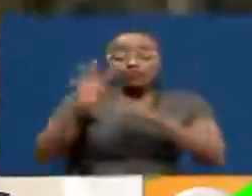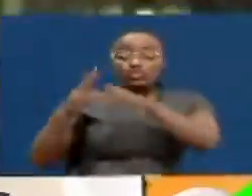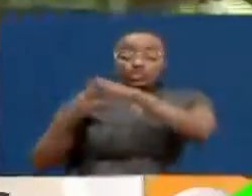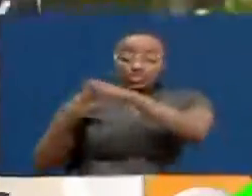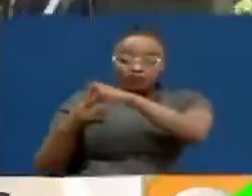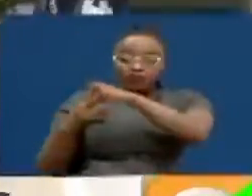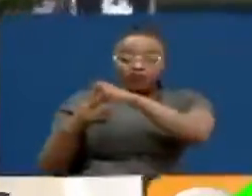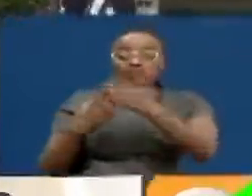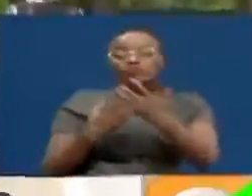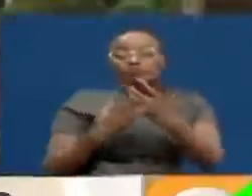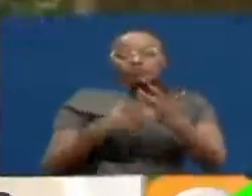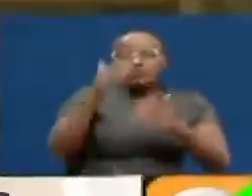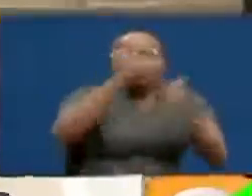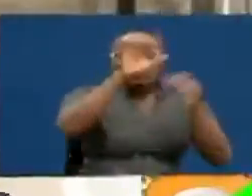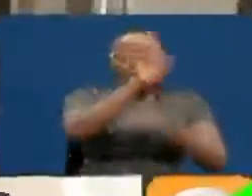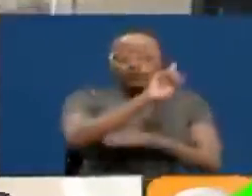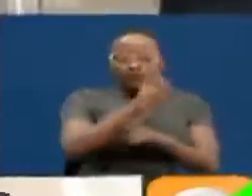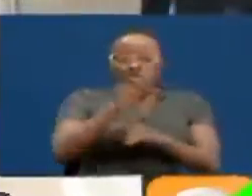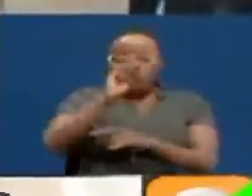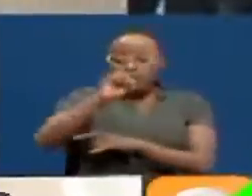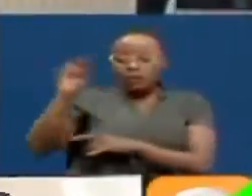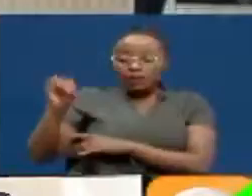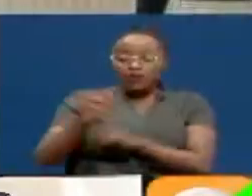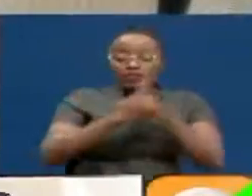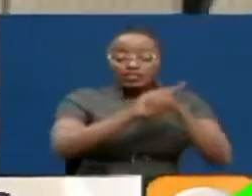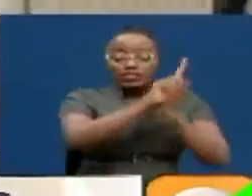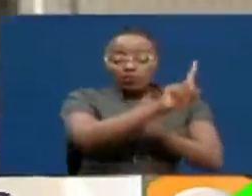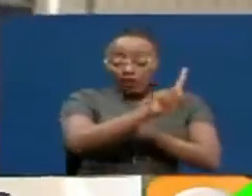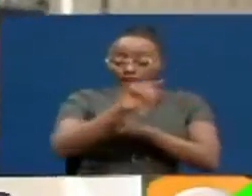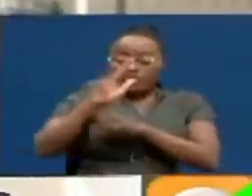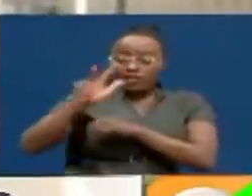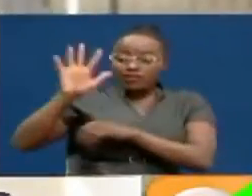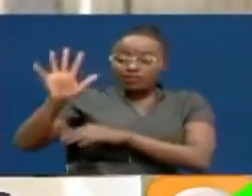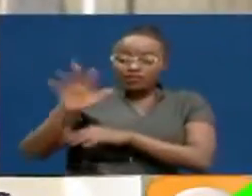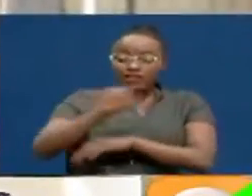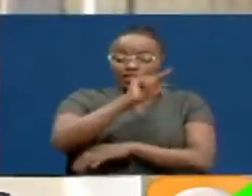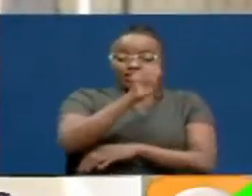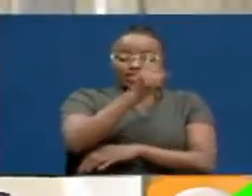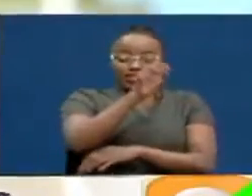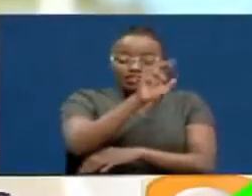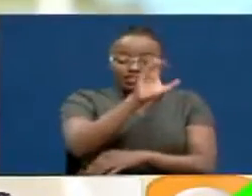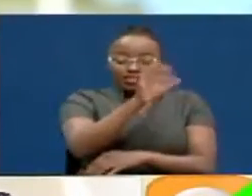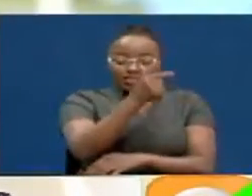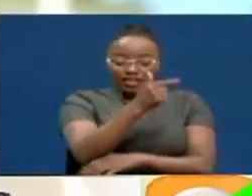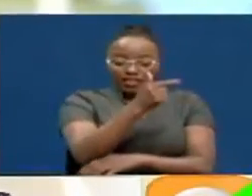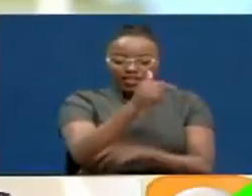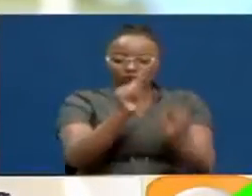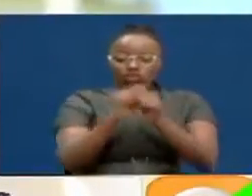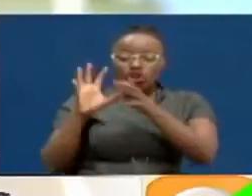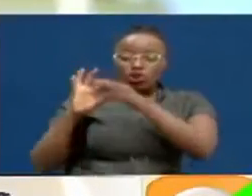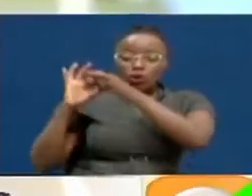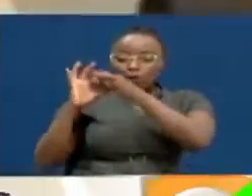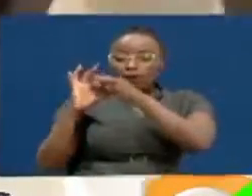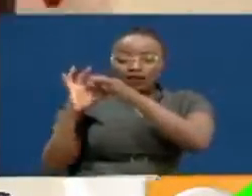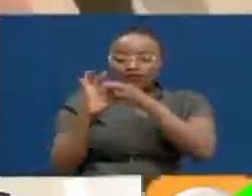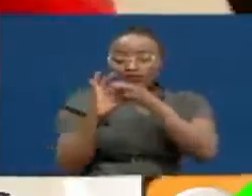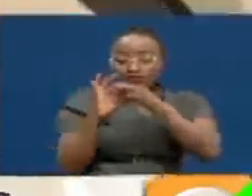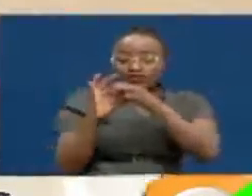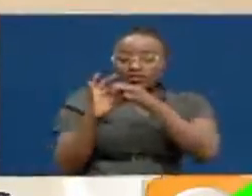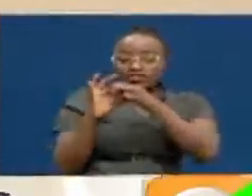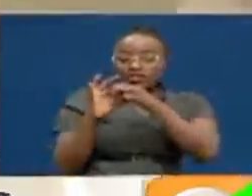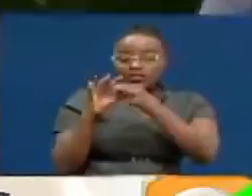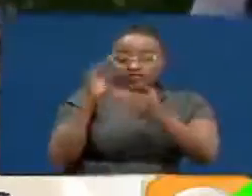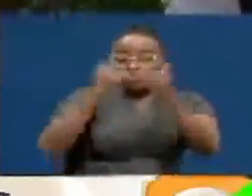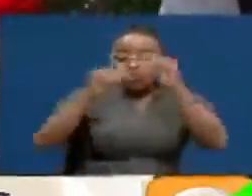Host Nairobi University upstaged Multimedia 61-35, while Zitek handed Cooperative University a hiding ceiling,